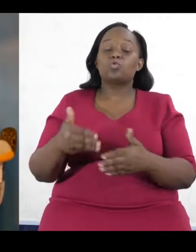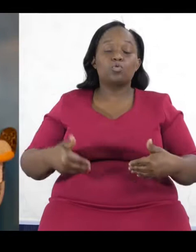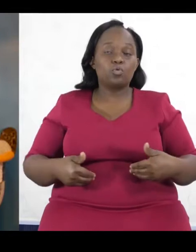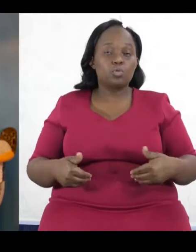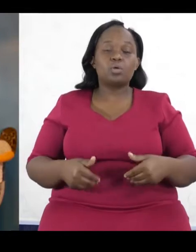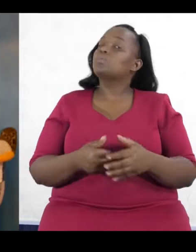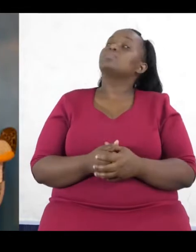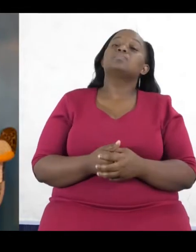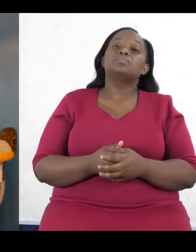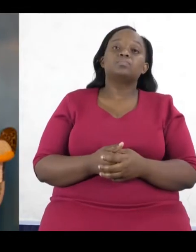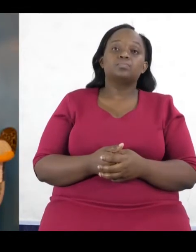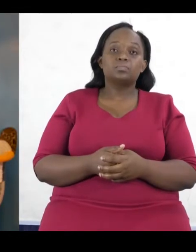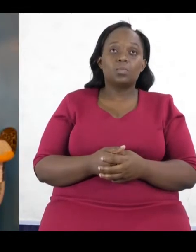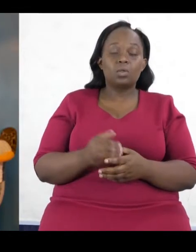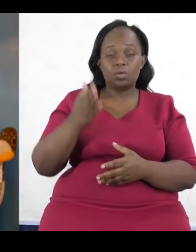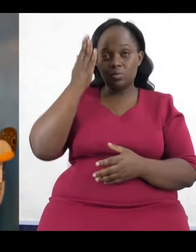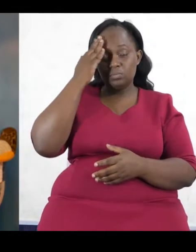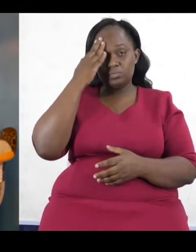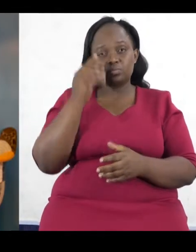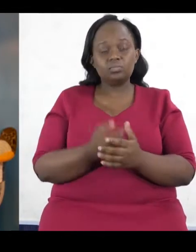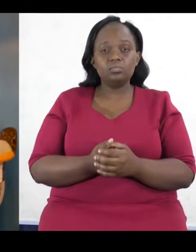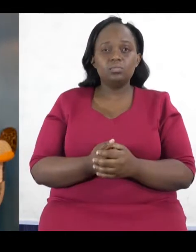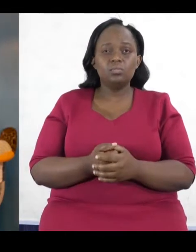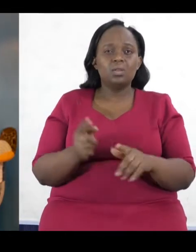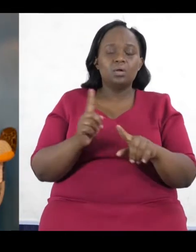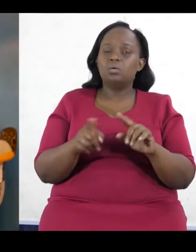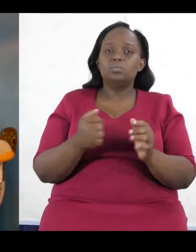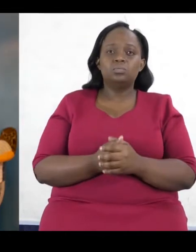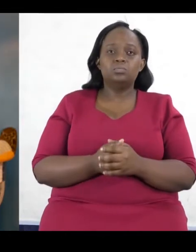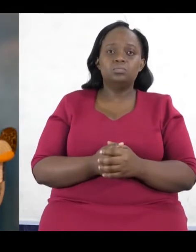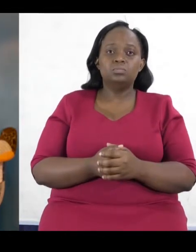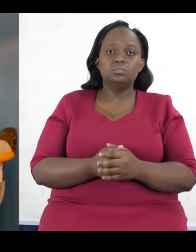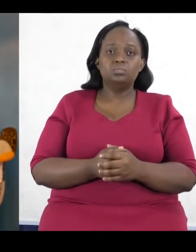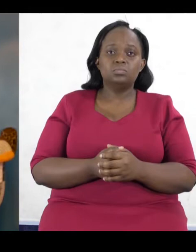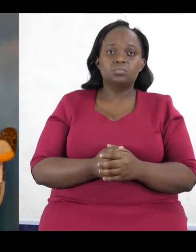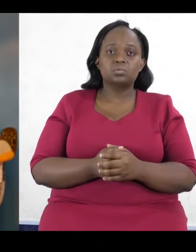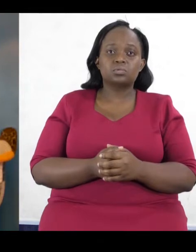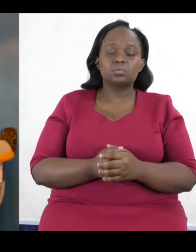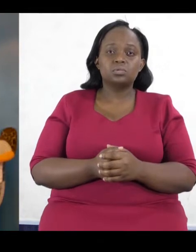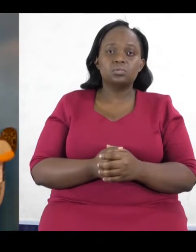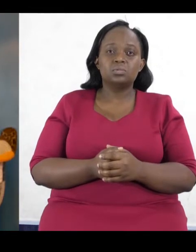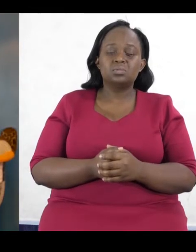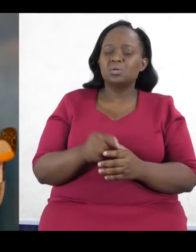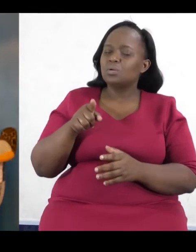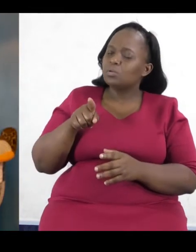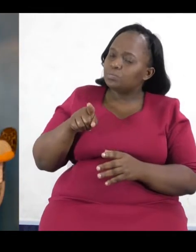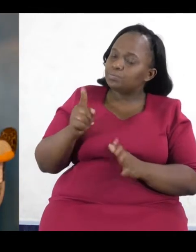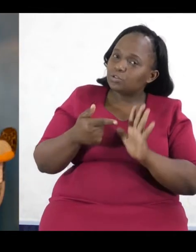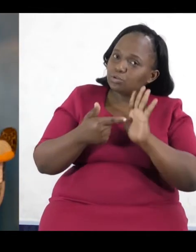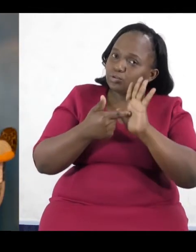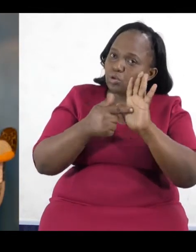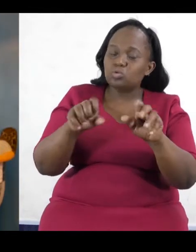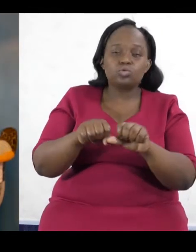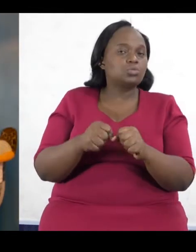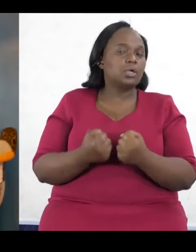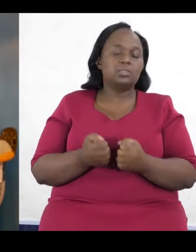you know, in office. But they, they are just a reflection of society. And the truth is,